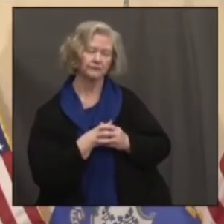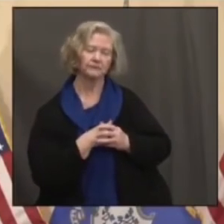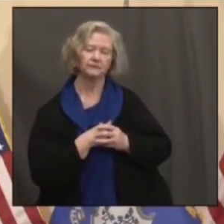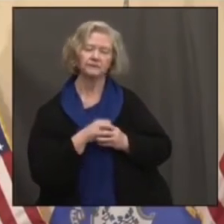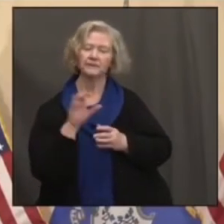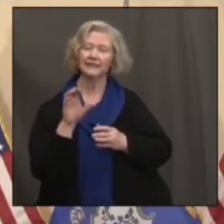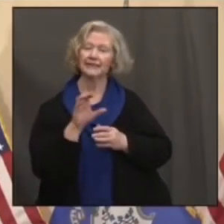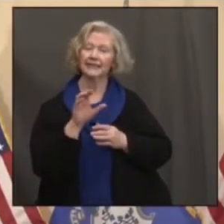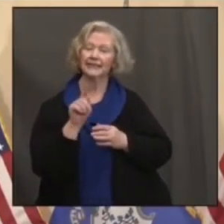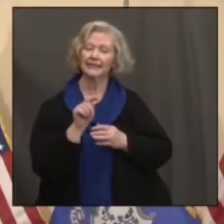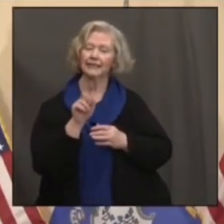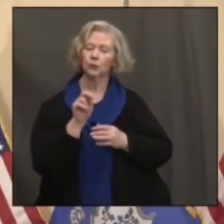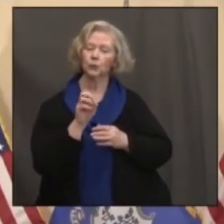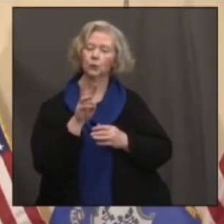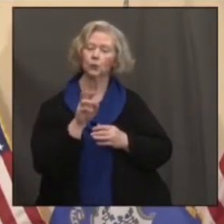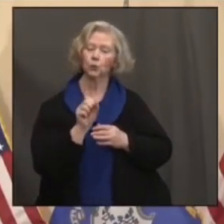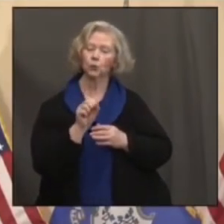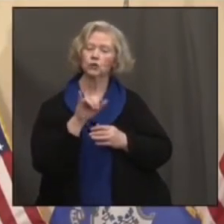CT News Junkie.